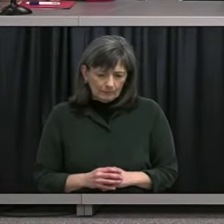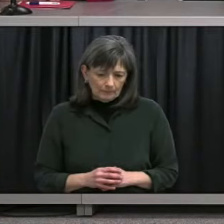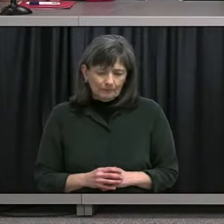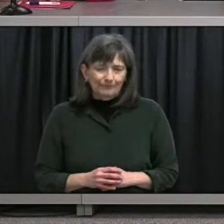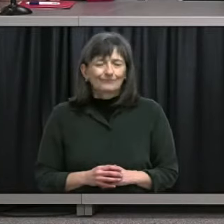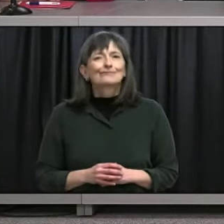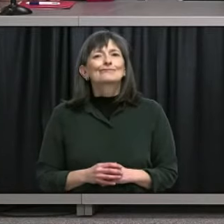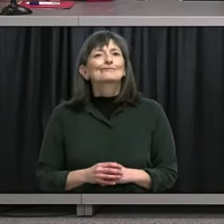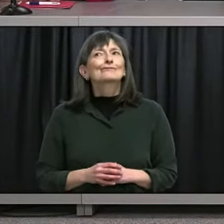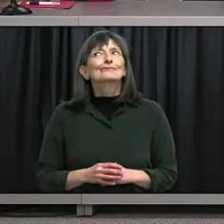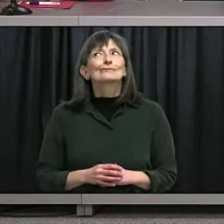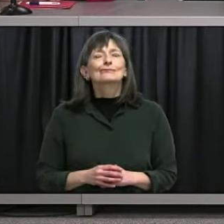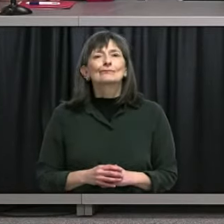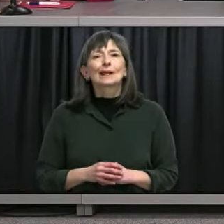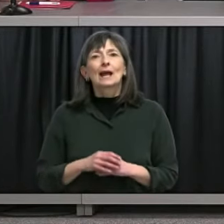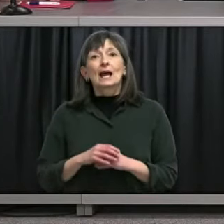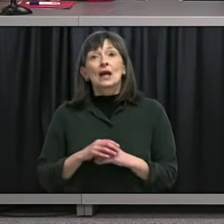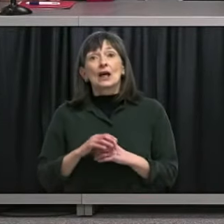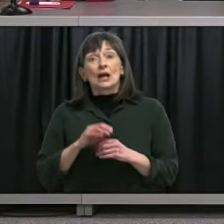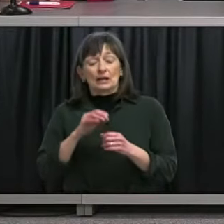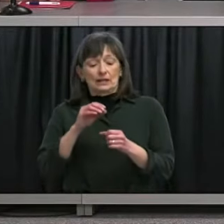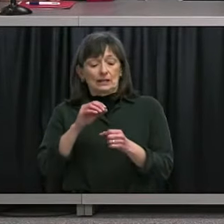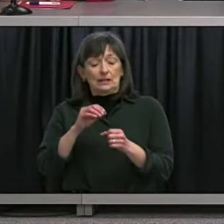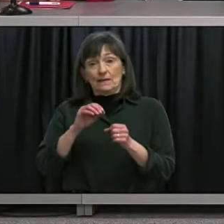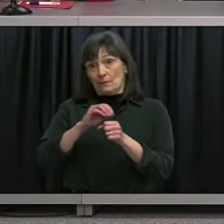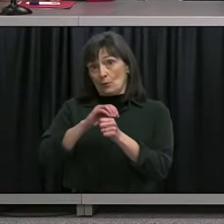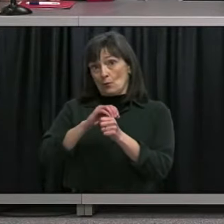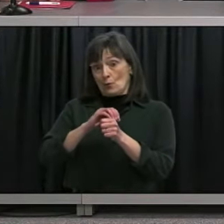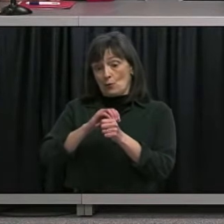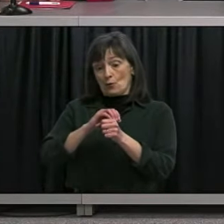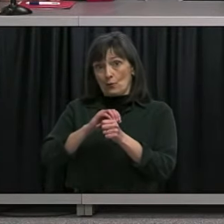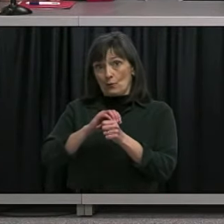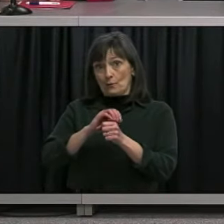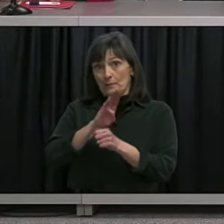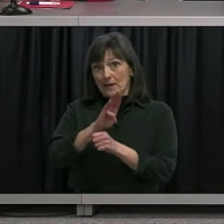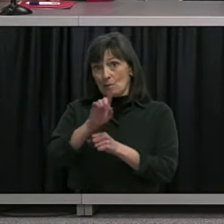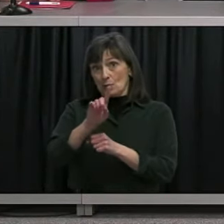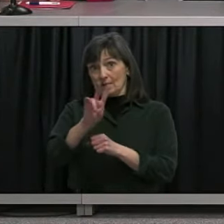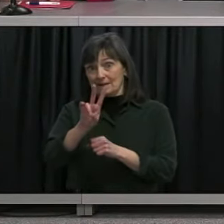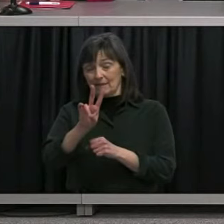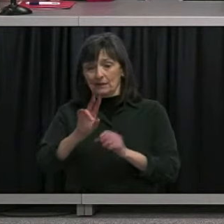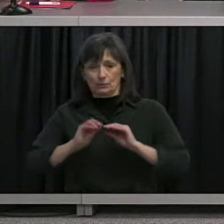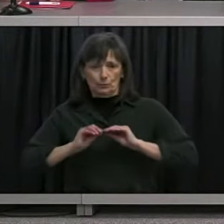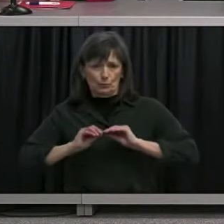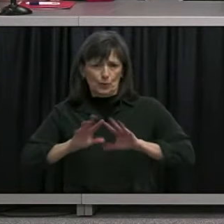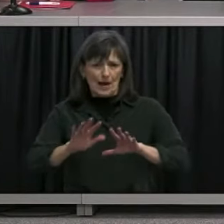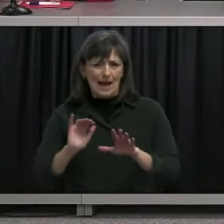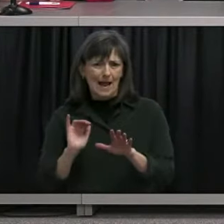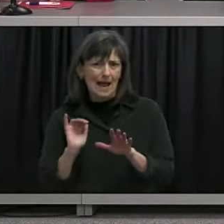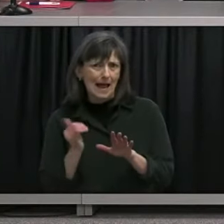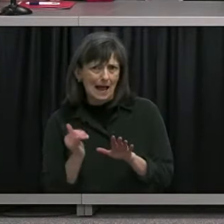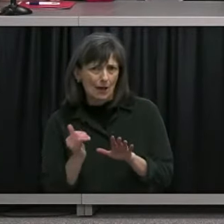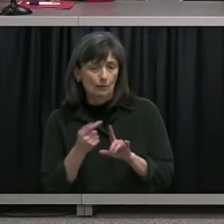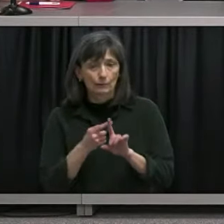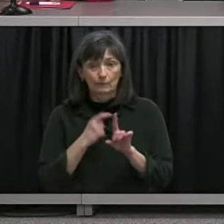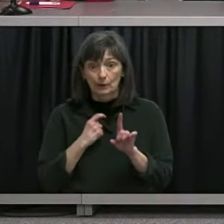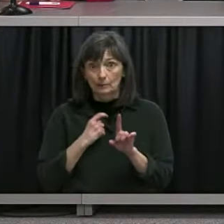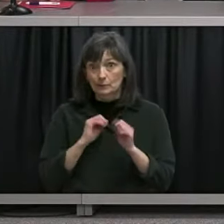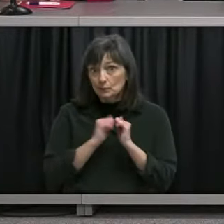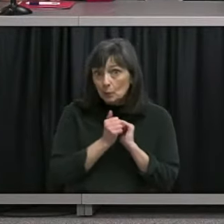virus spread whether or not it was sports other activities school cases and where